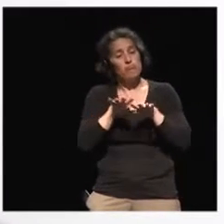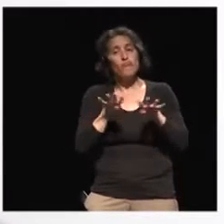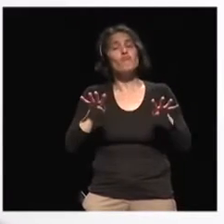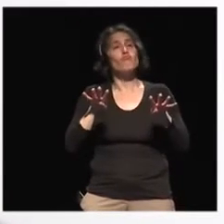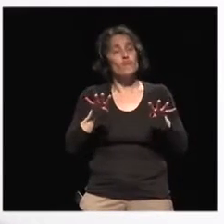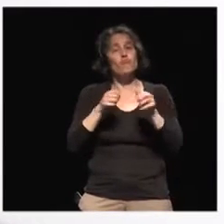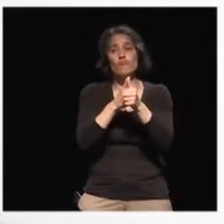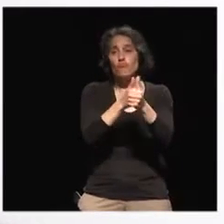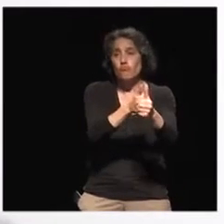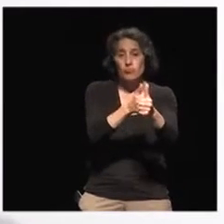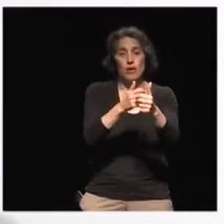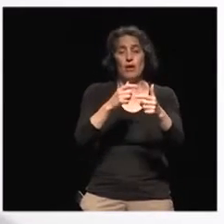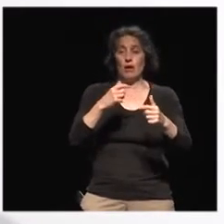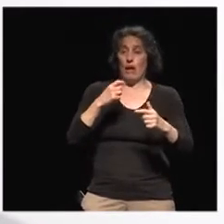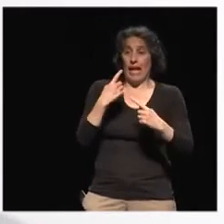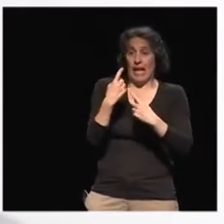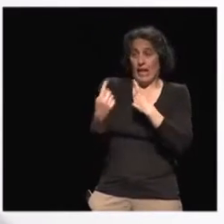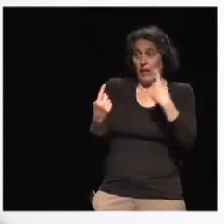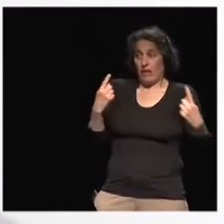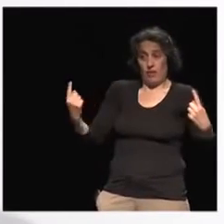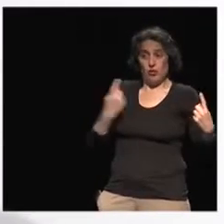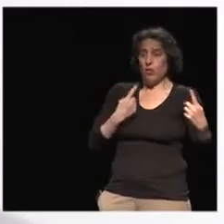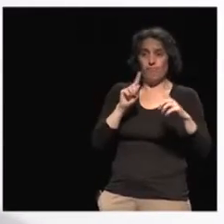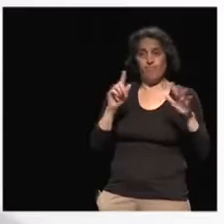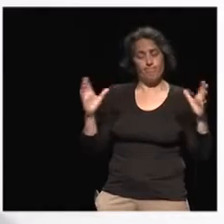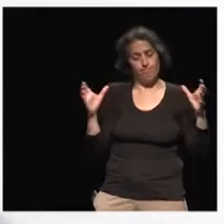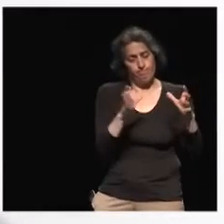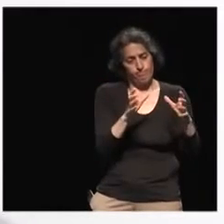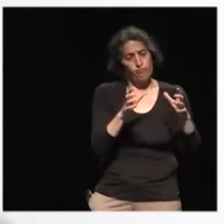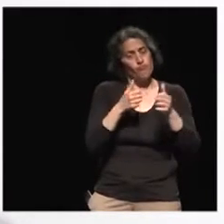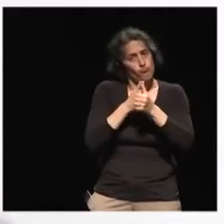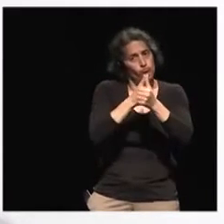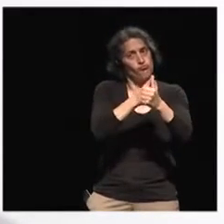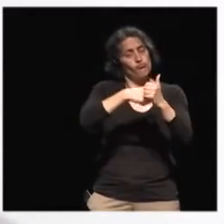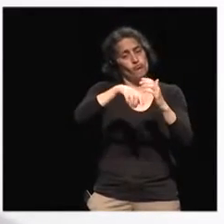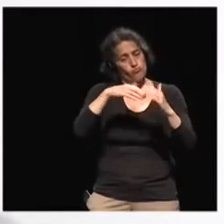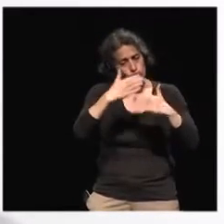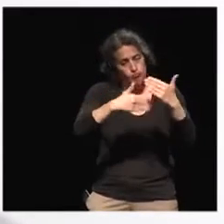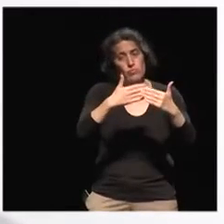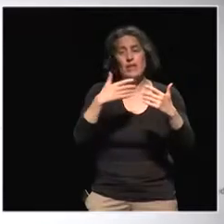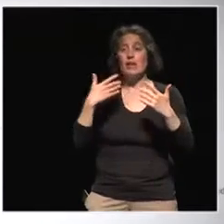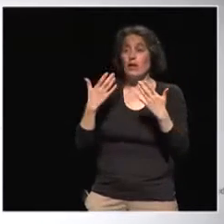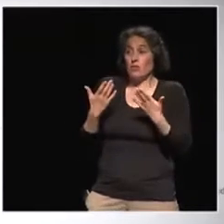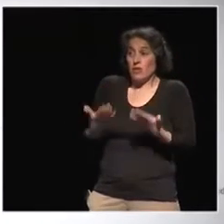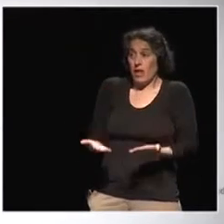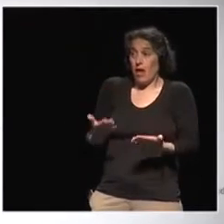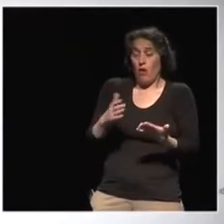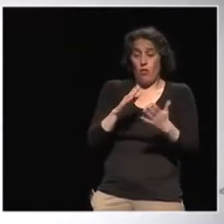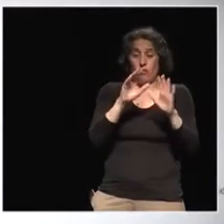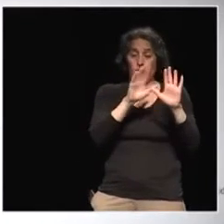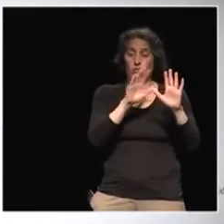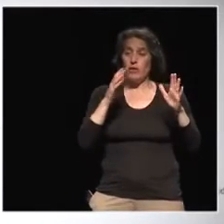we should achieve in societies like Georgia or development countries, we should mobilize local society,